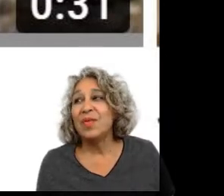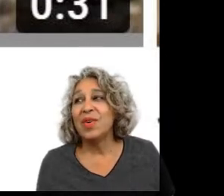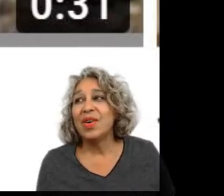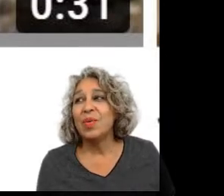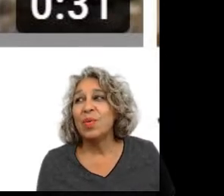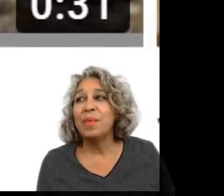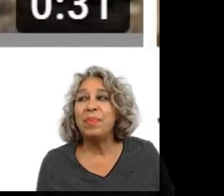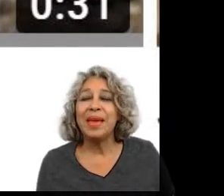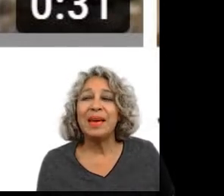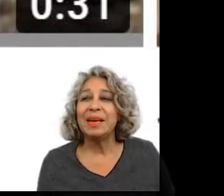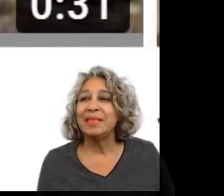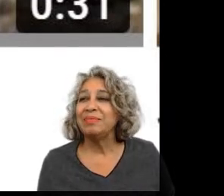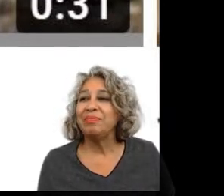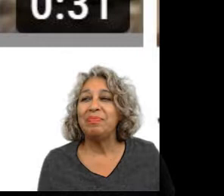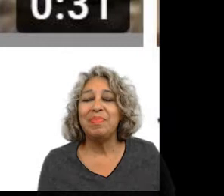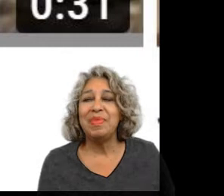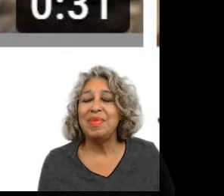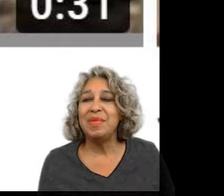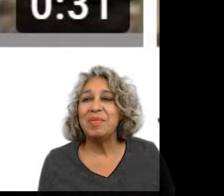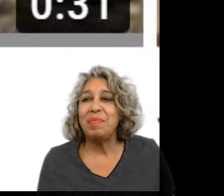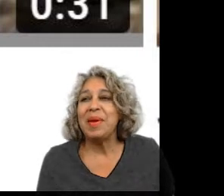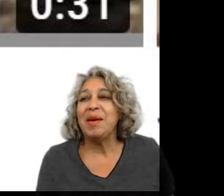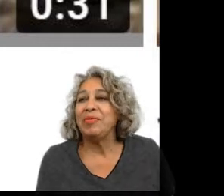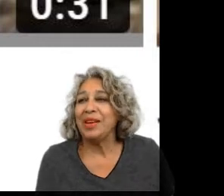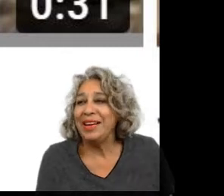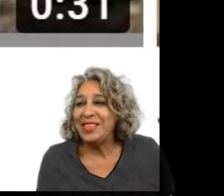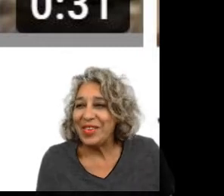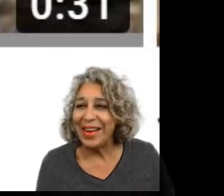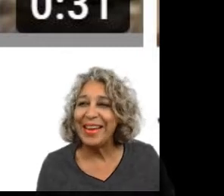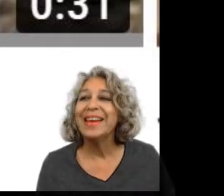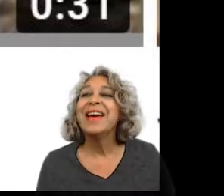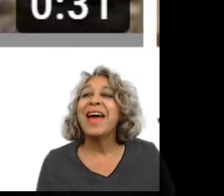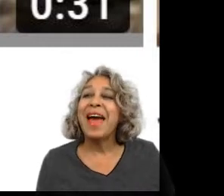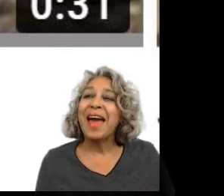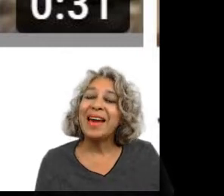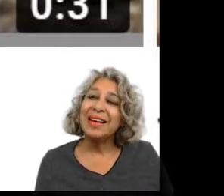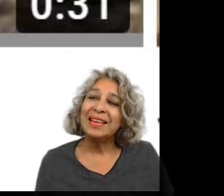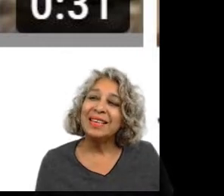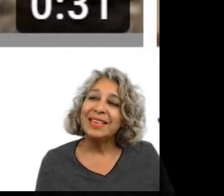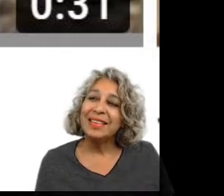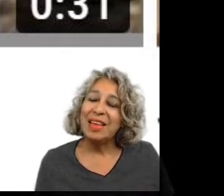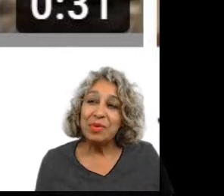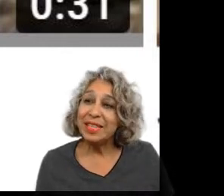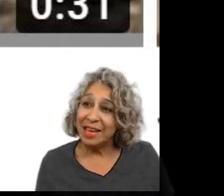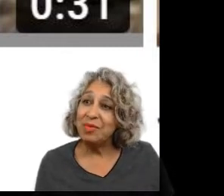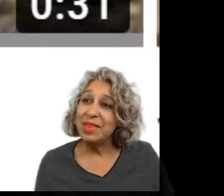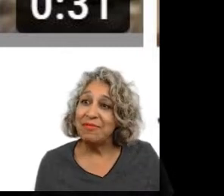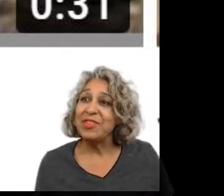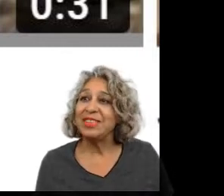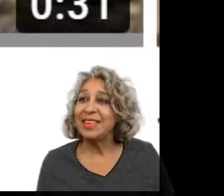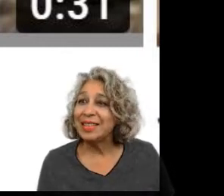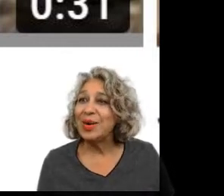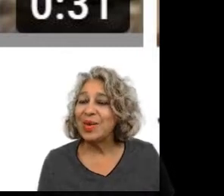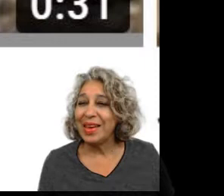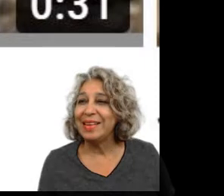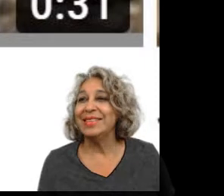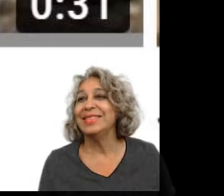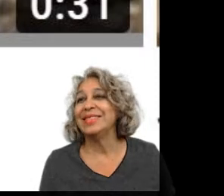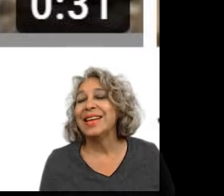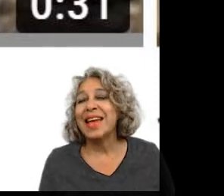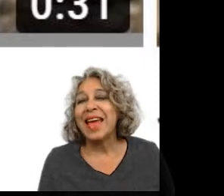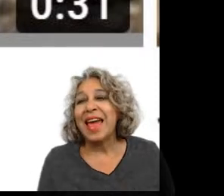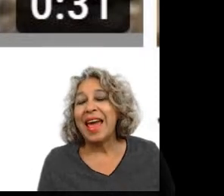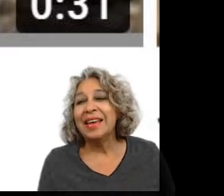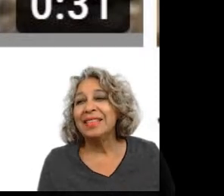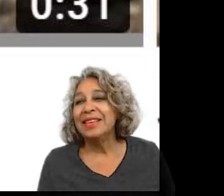were ripping ripping off the country and they were stuck with them for six whole years